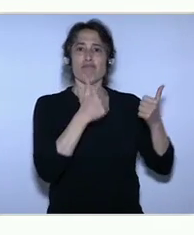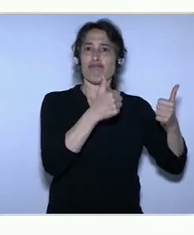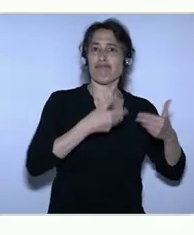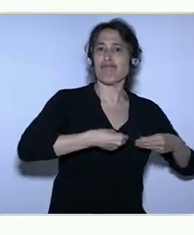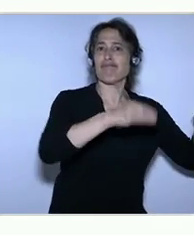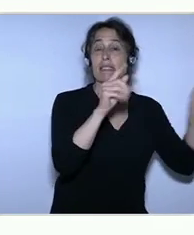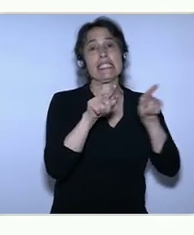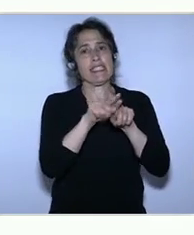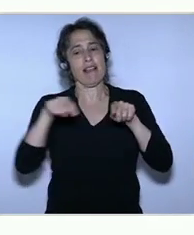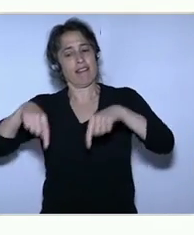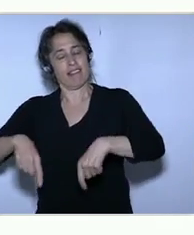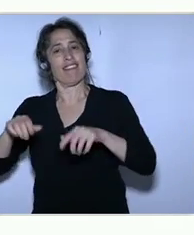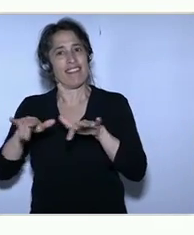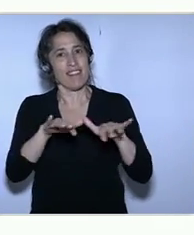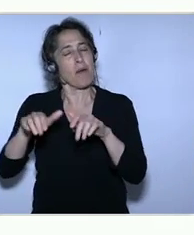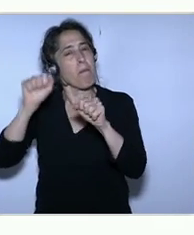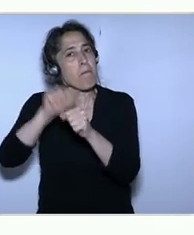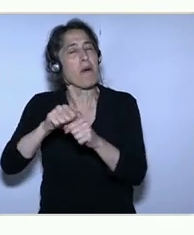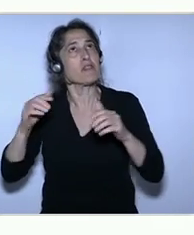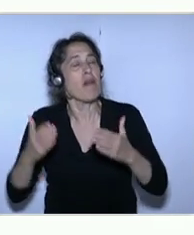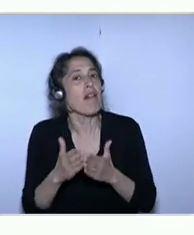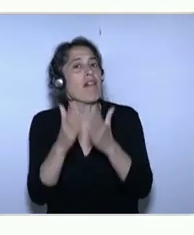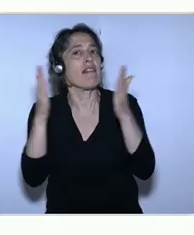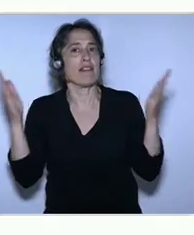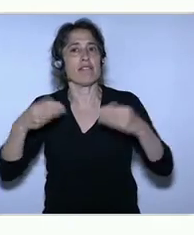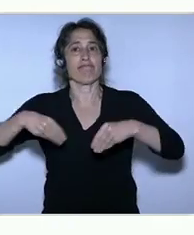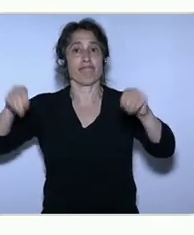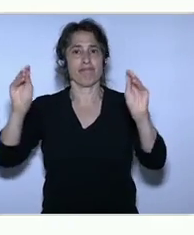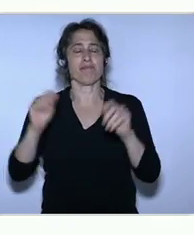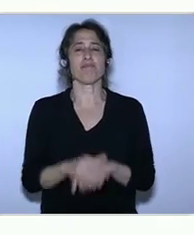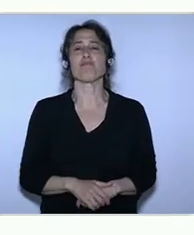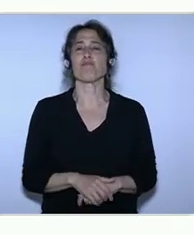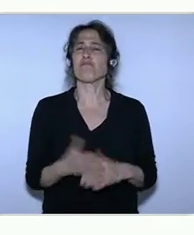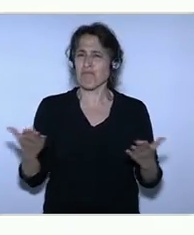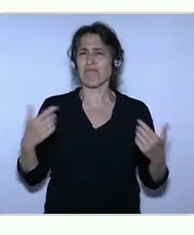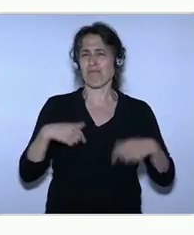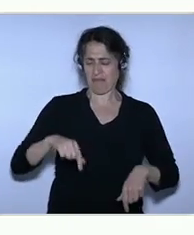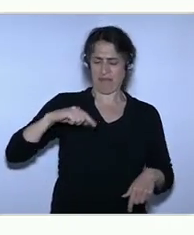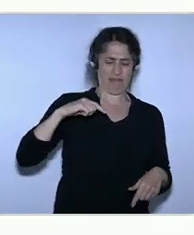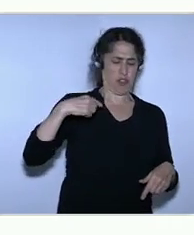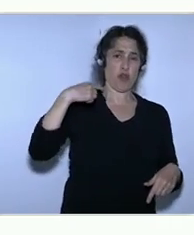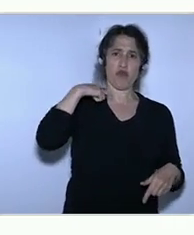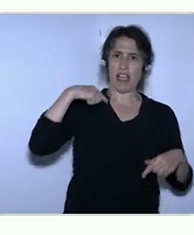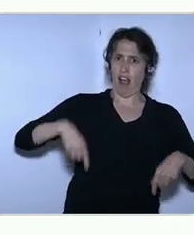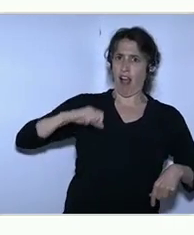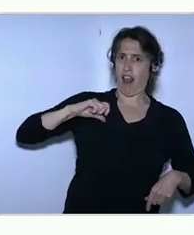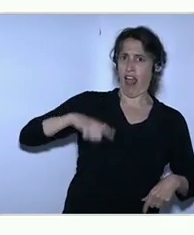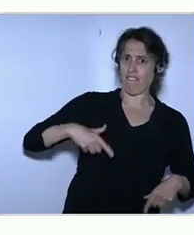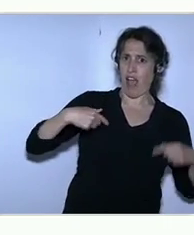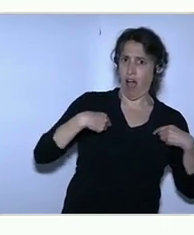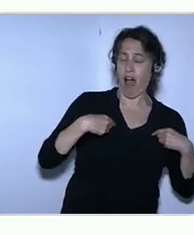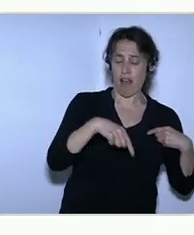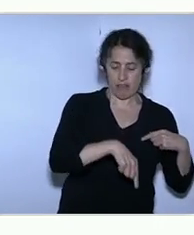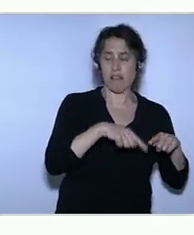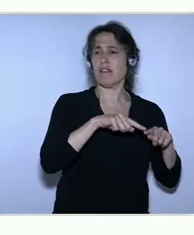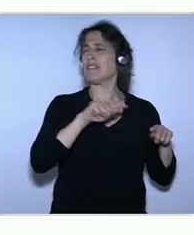So, home of technology, Silicon Valley, is a long way from Riga. And my connection there is that after returning to Latvia,